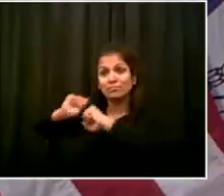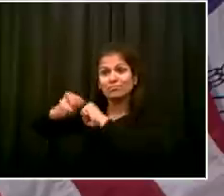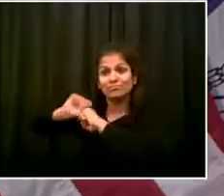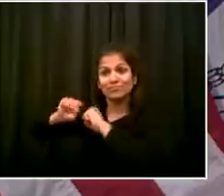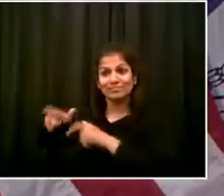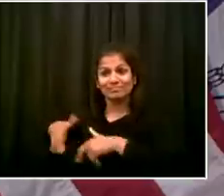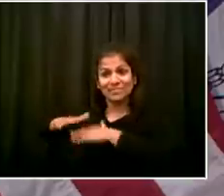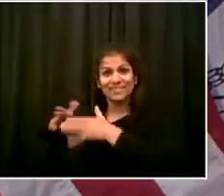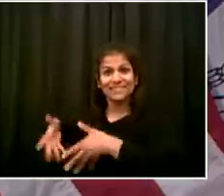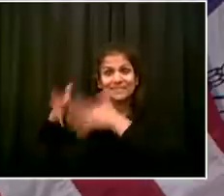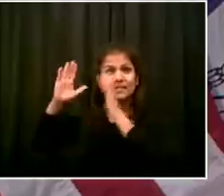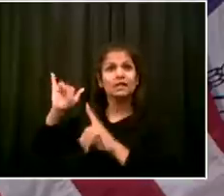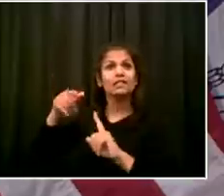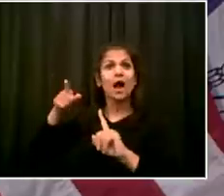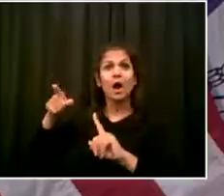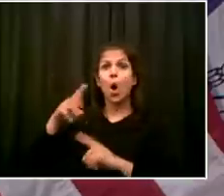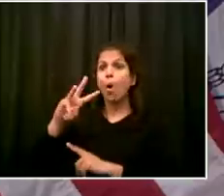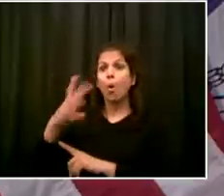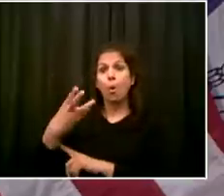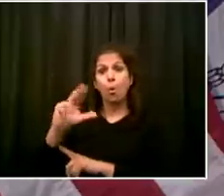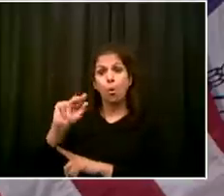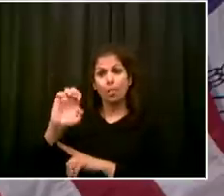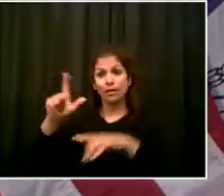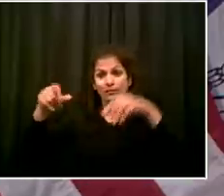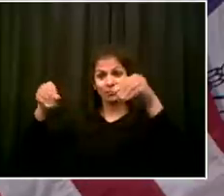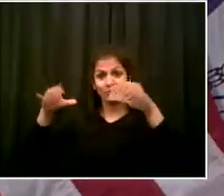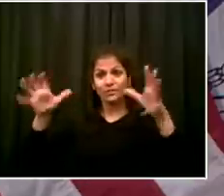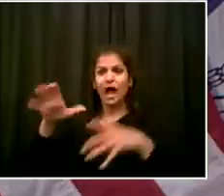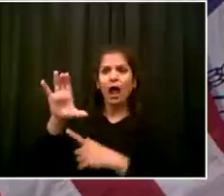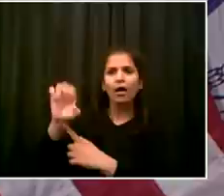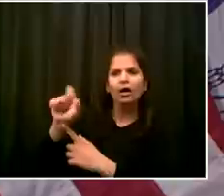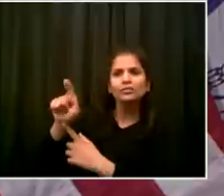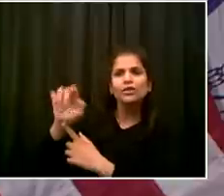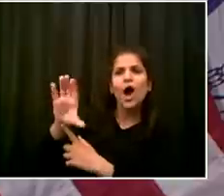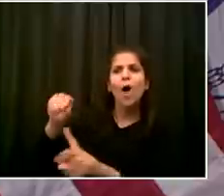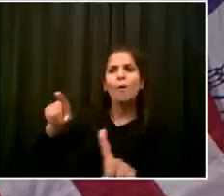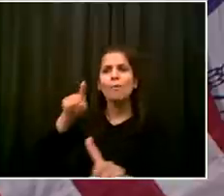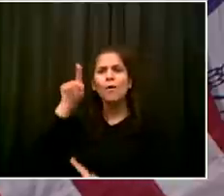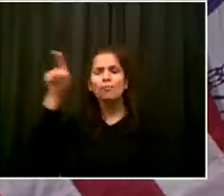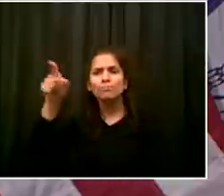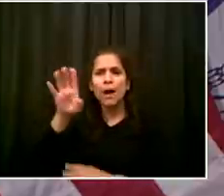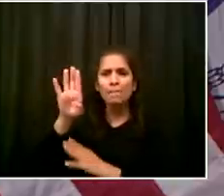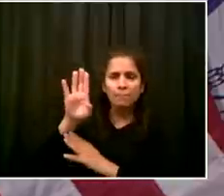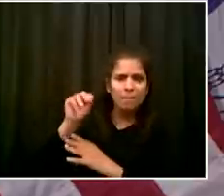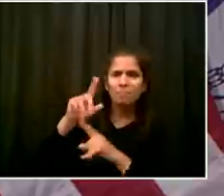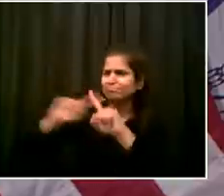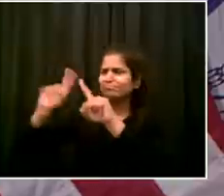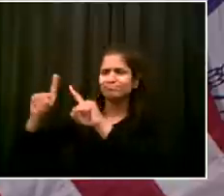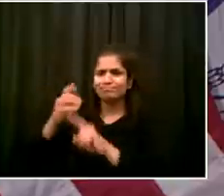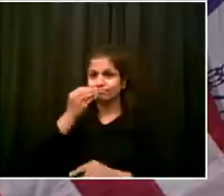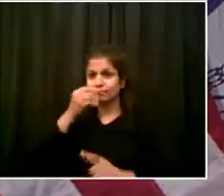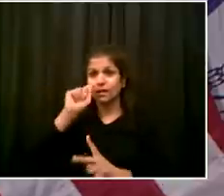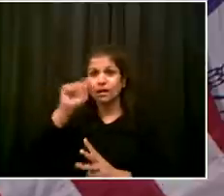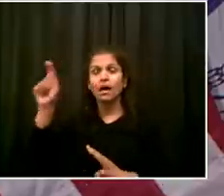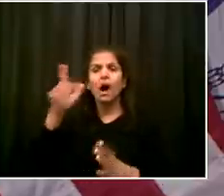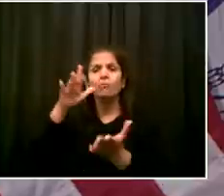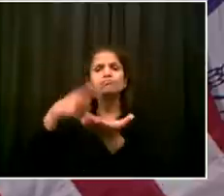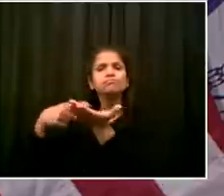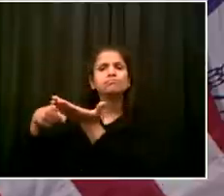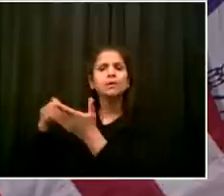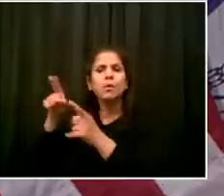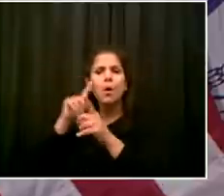Definitely, of course, manufacturing, a lot of the manufacturing folks who have played such a crucial role in helping us build PPEs and equipment here in the city.